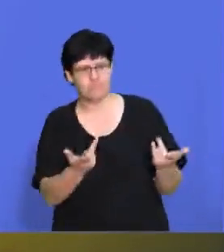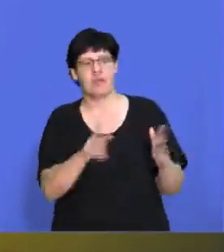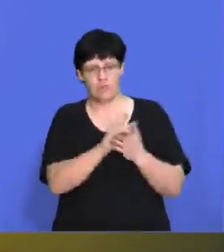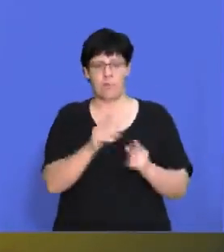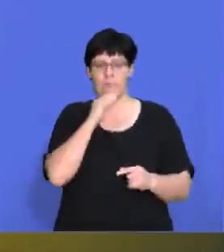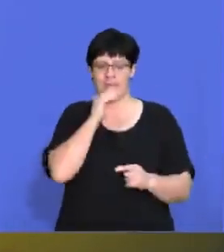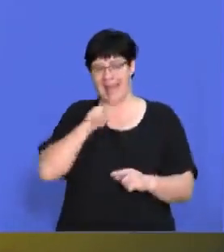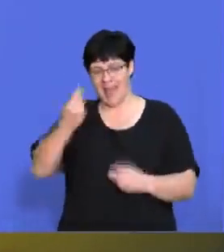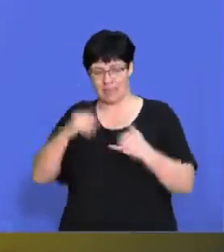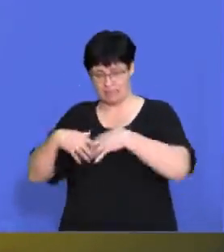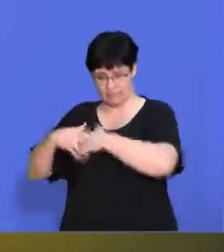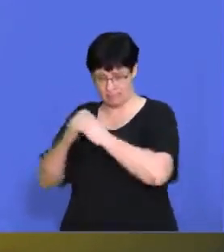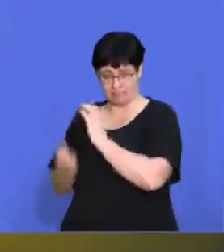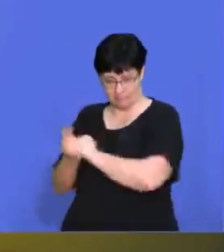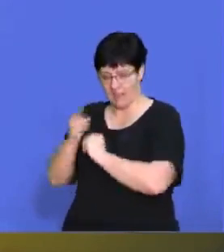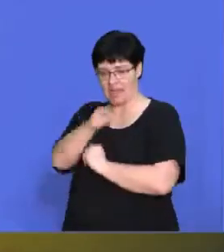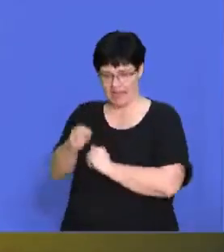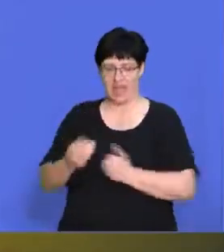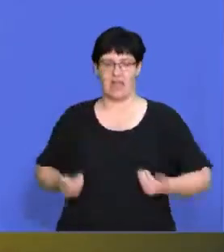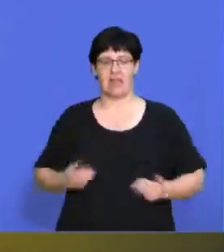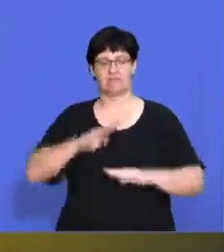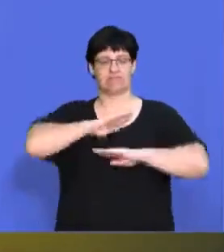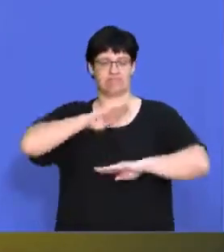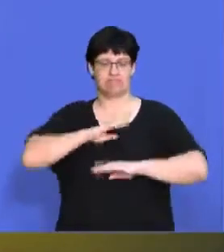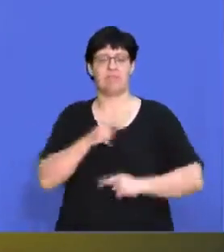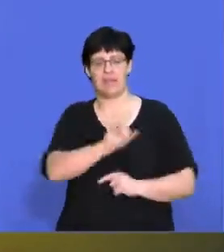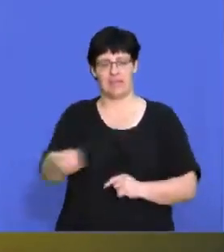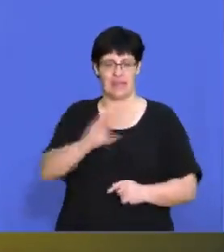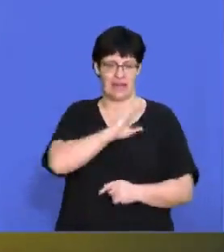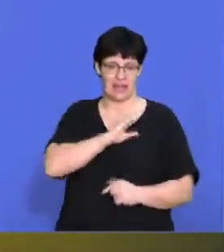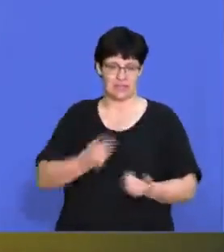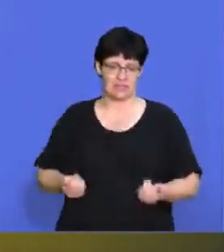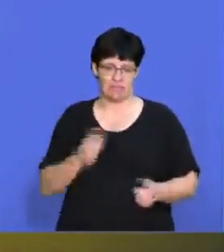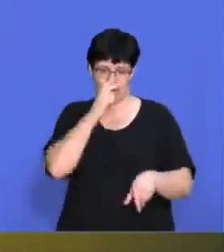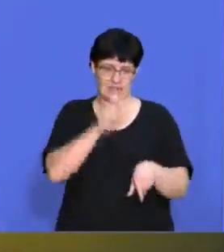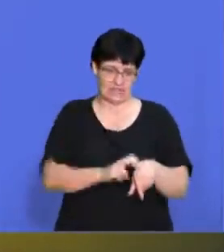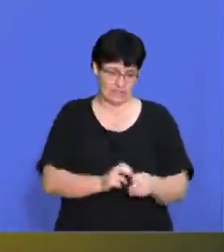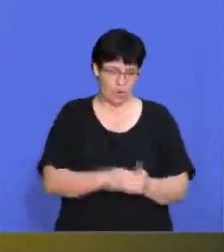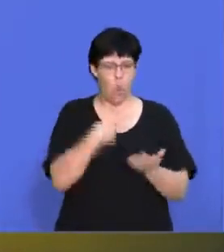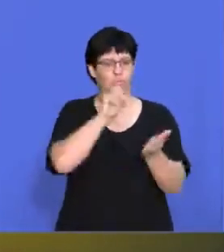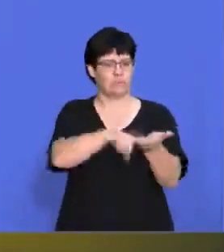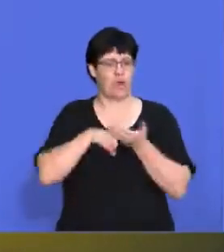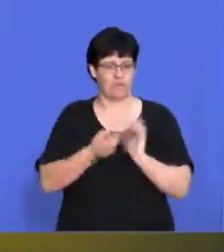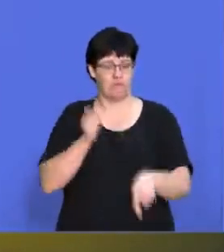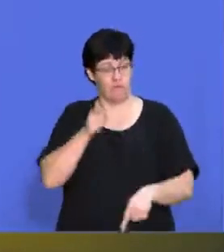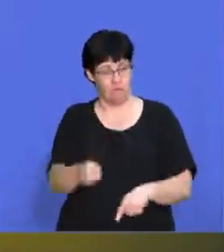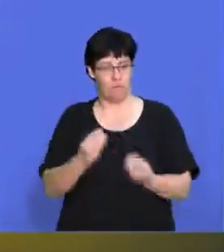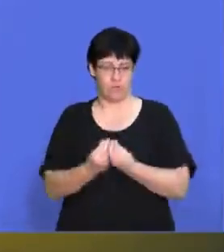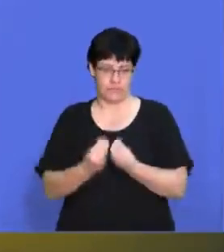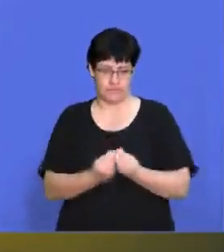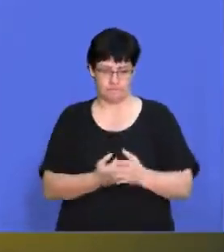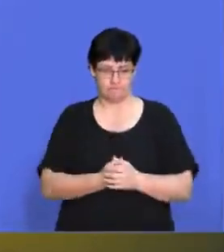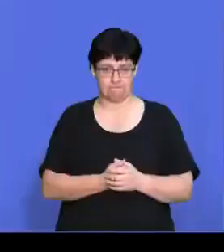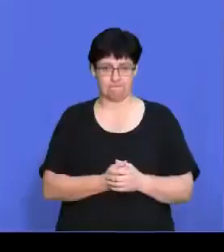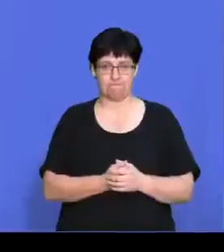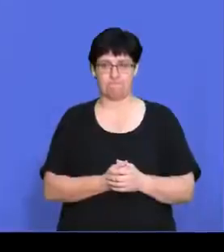that means that other businesses can come in, in which they can potentially satisfy the demand for the product out there.